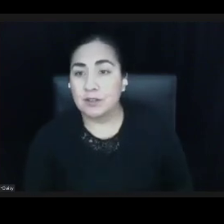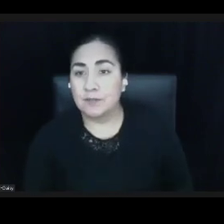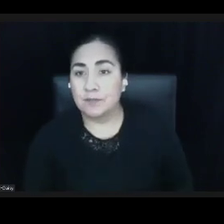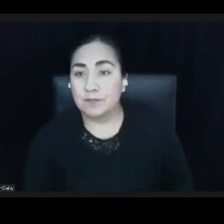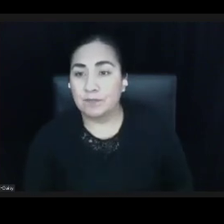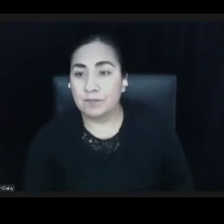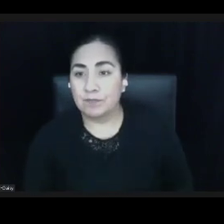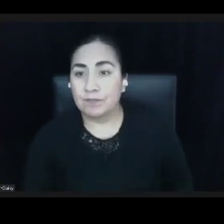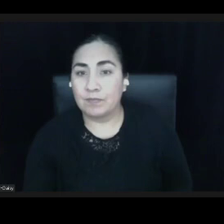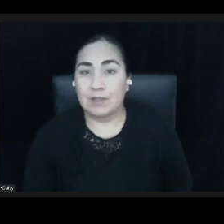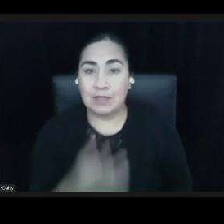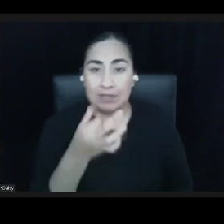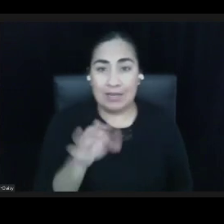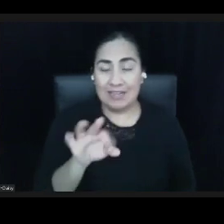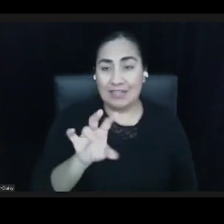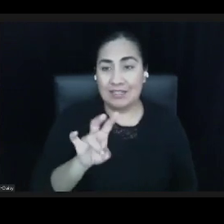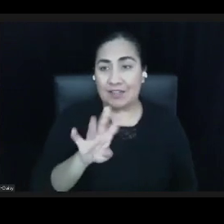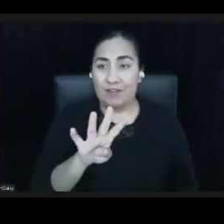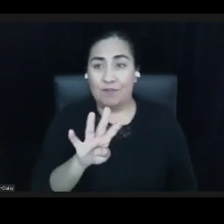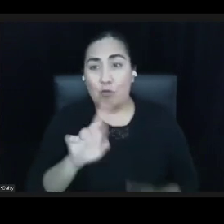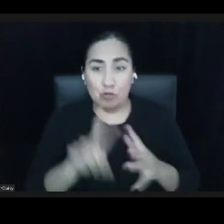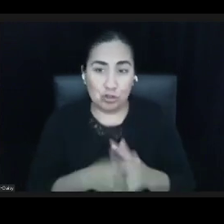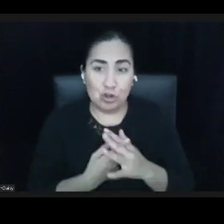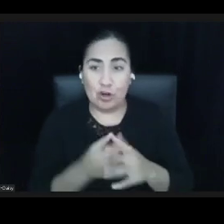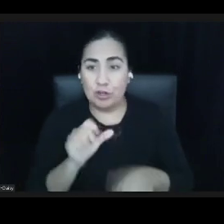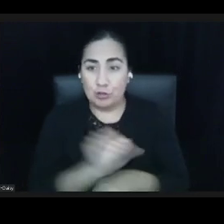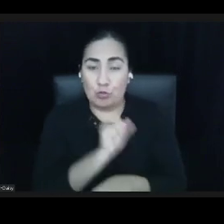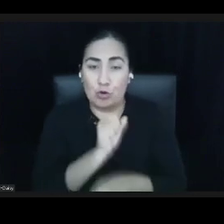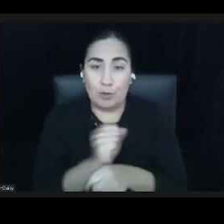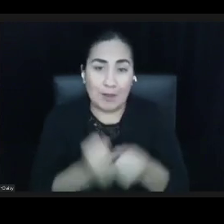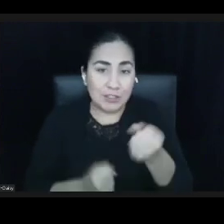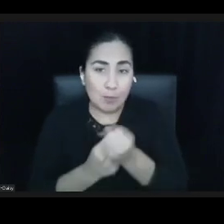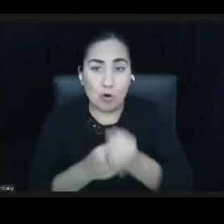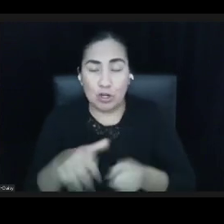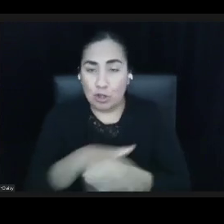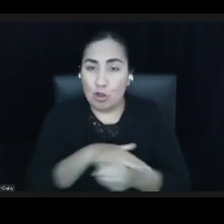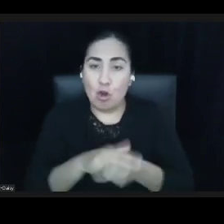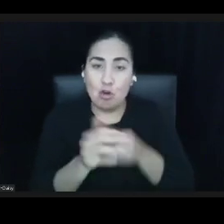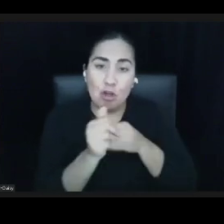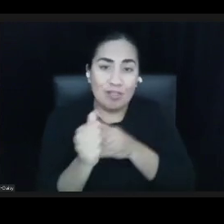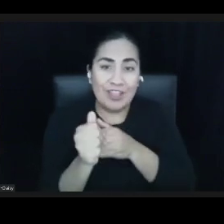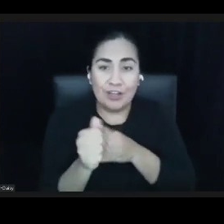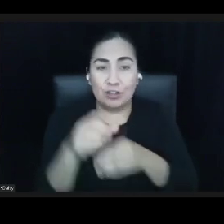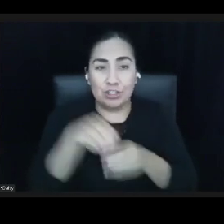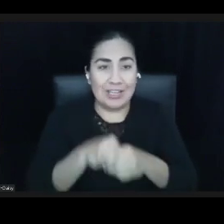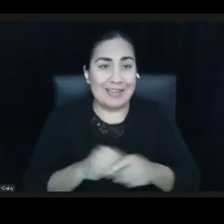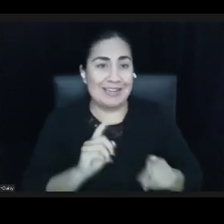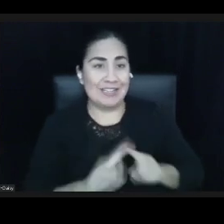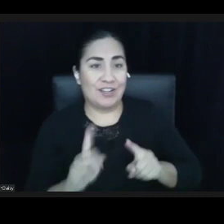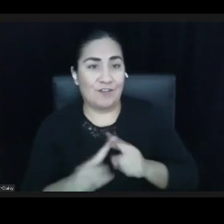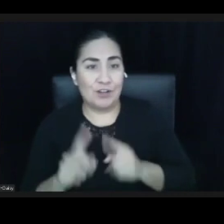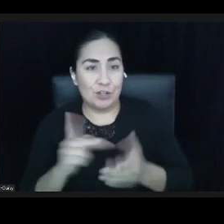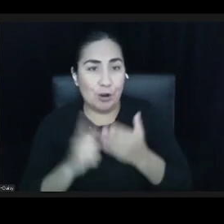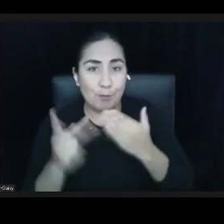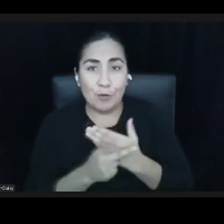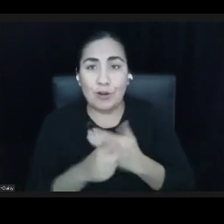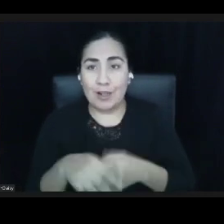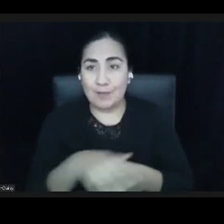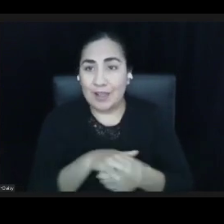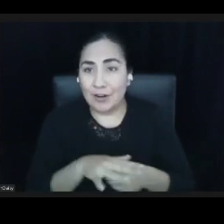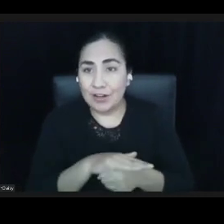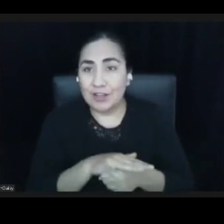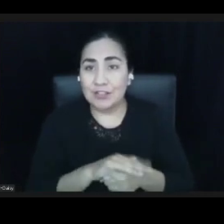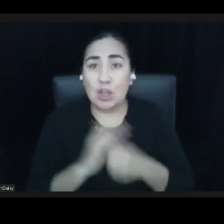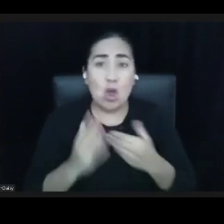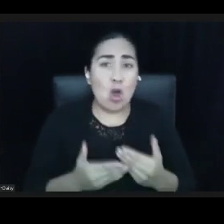It began its work by supporting local leaders across a number of program areas and has almost from the